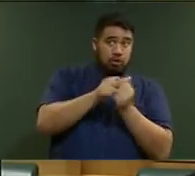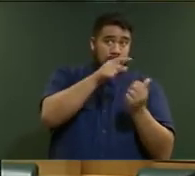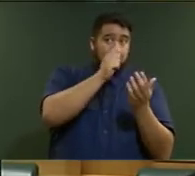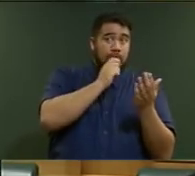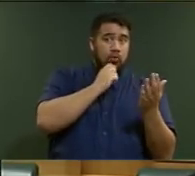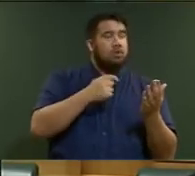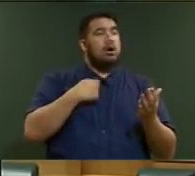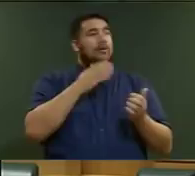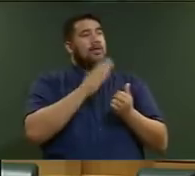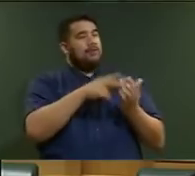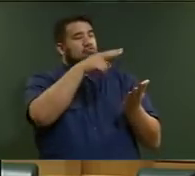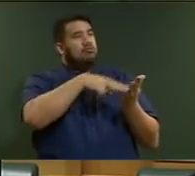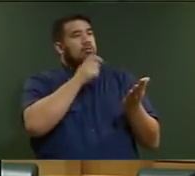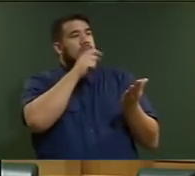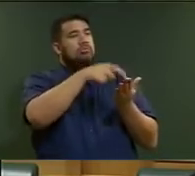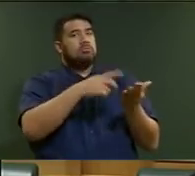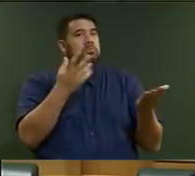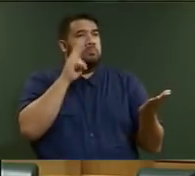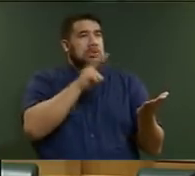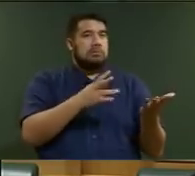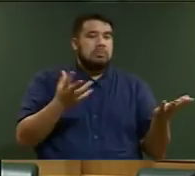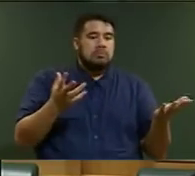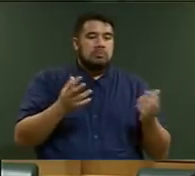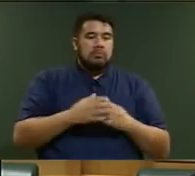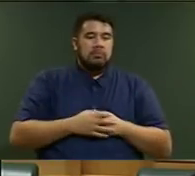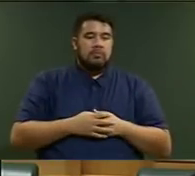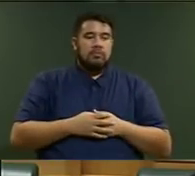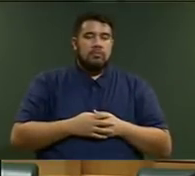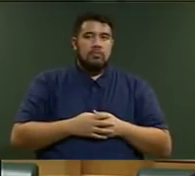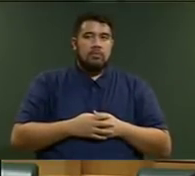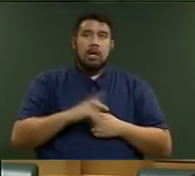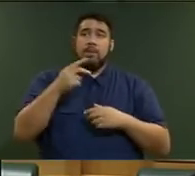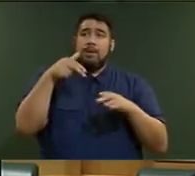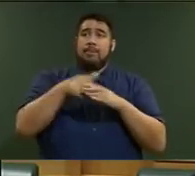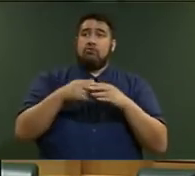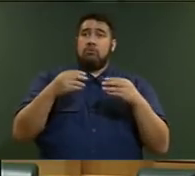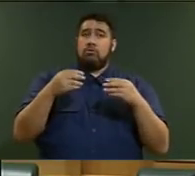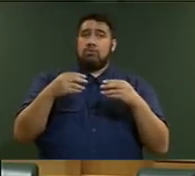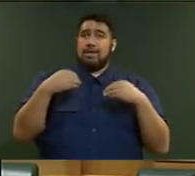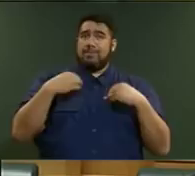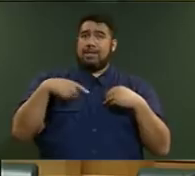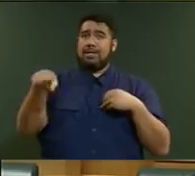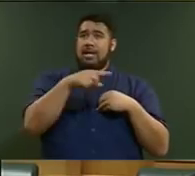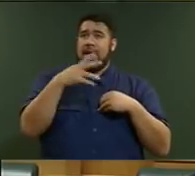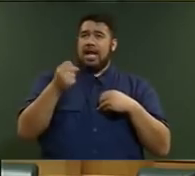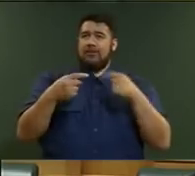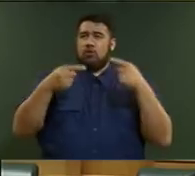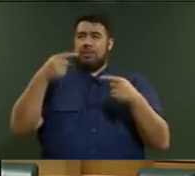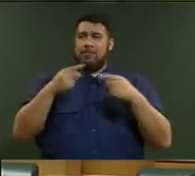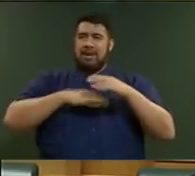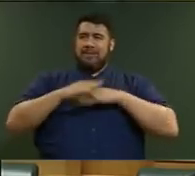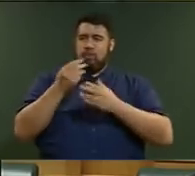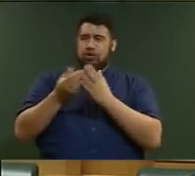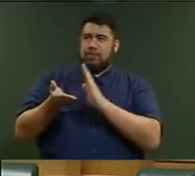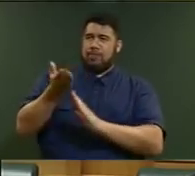is taking action on anti-competitive behaviour by the petrol companies. We're progressing the Commerce Bill to